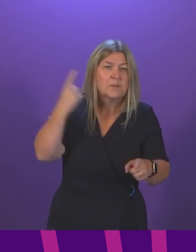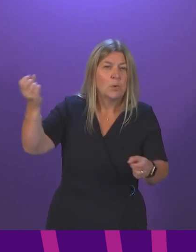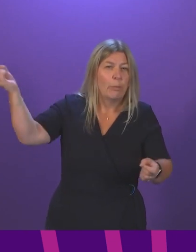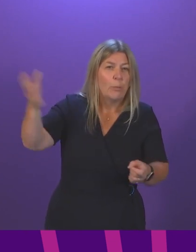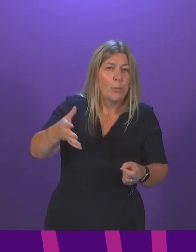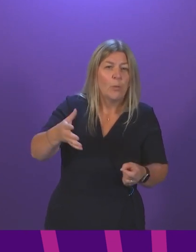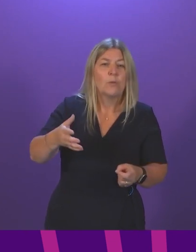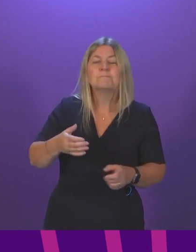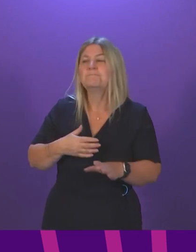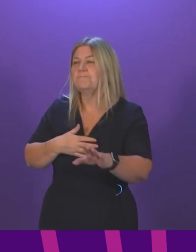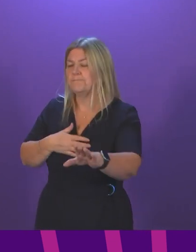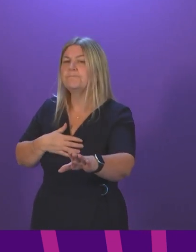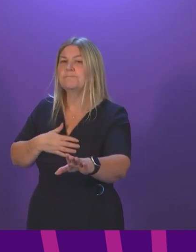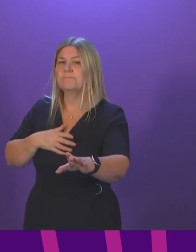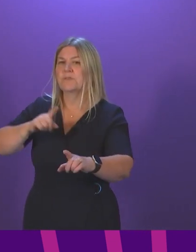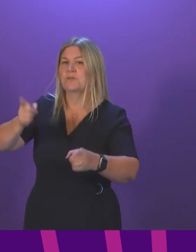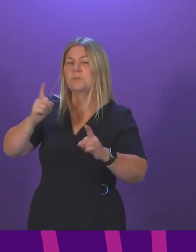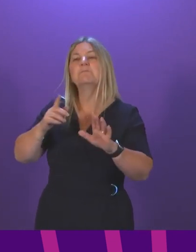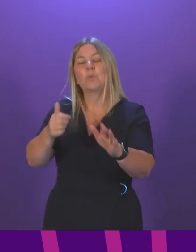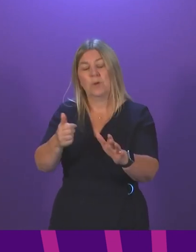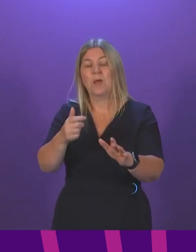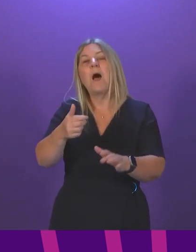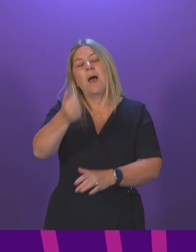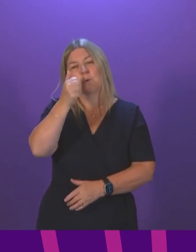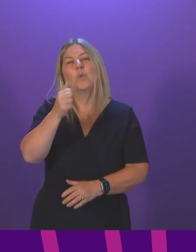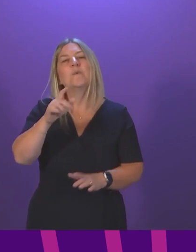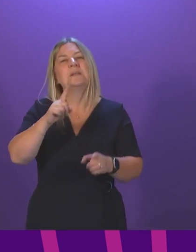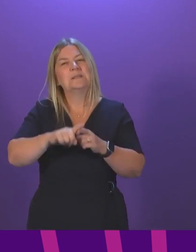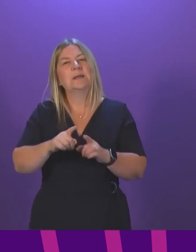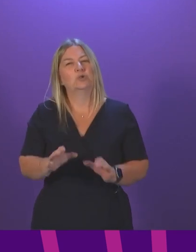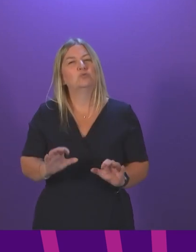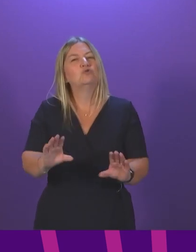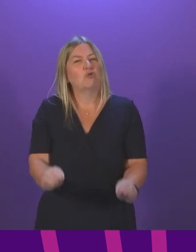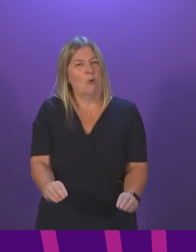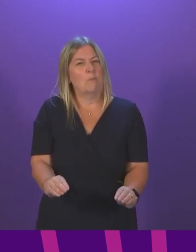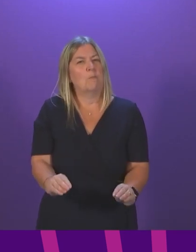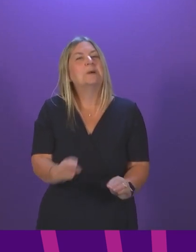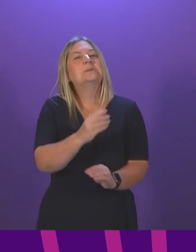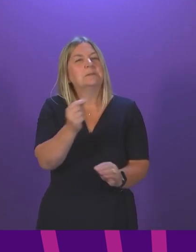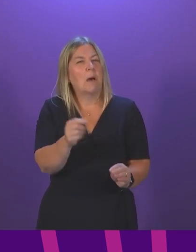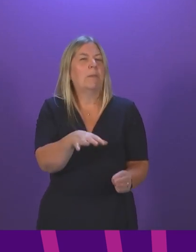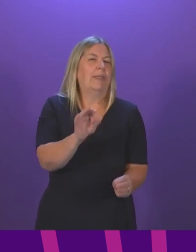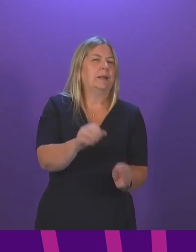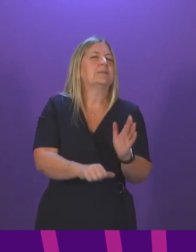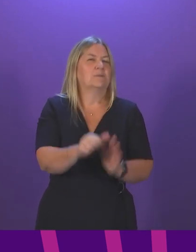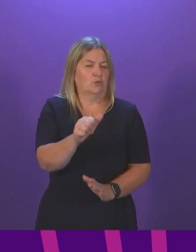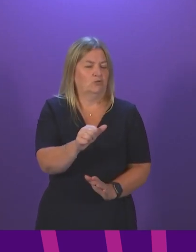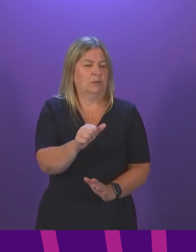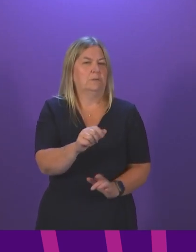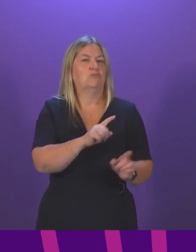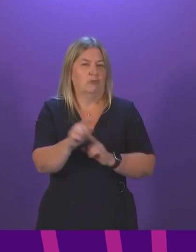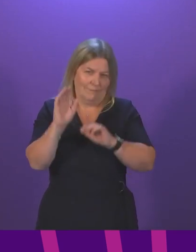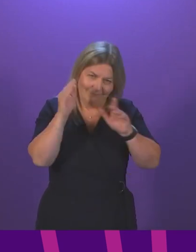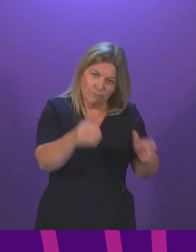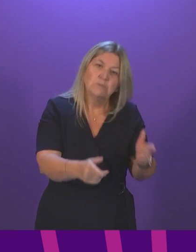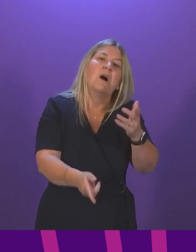The decisions to pause temporarily elective surgery to enable them to deal with emergency services. Again, that is